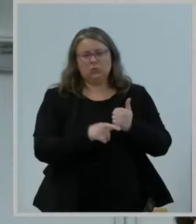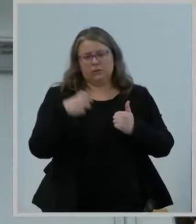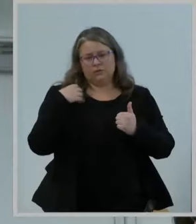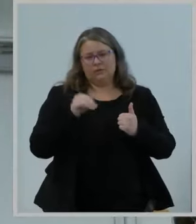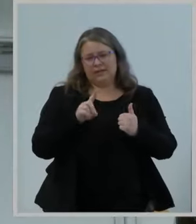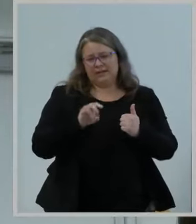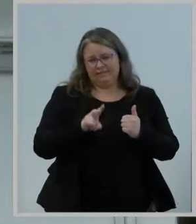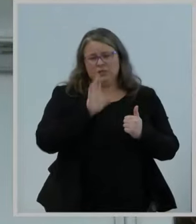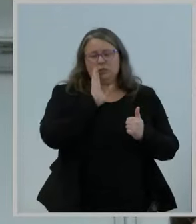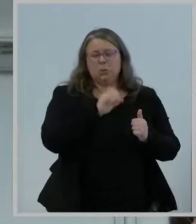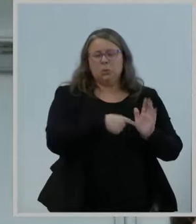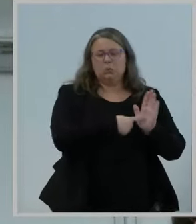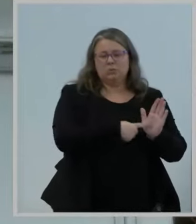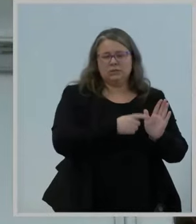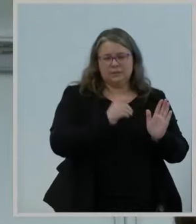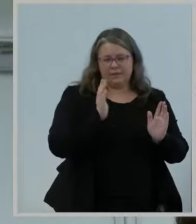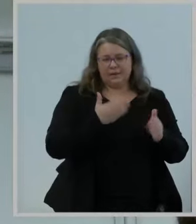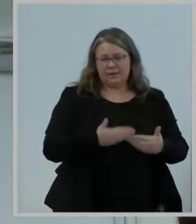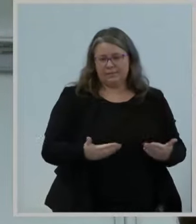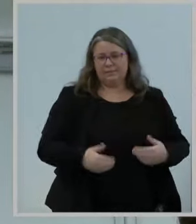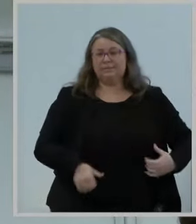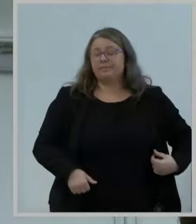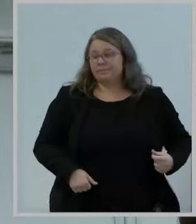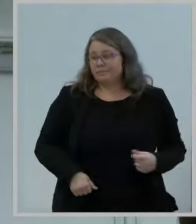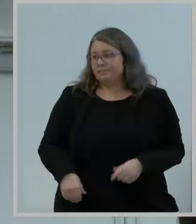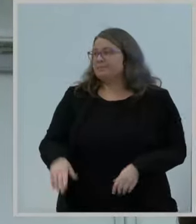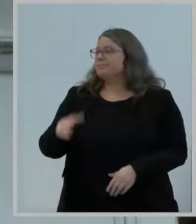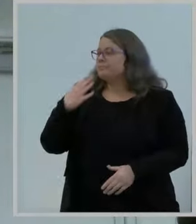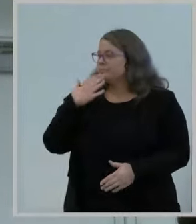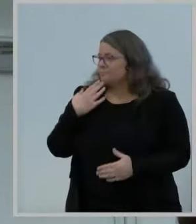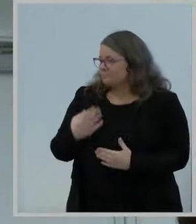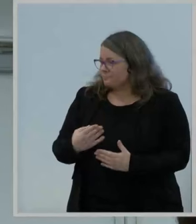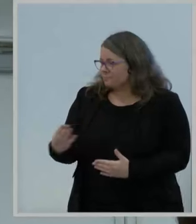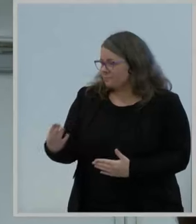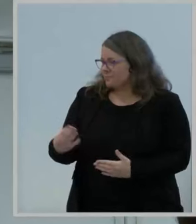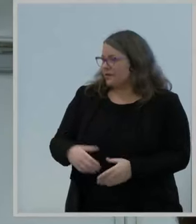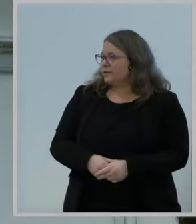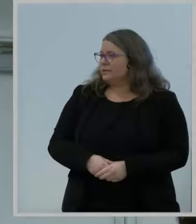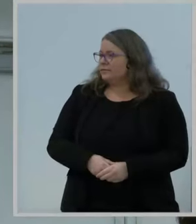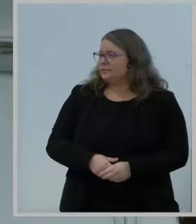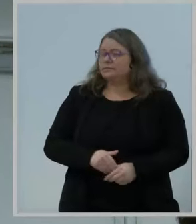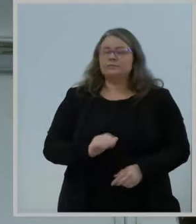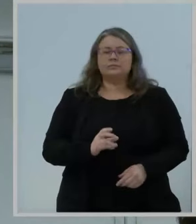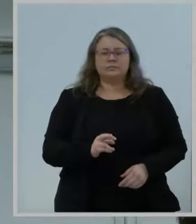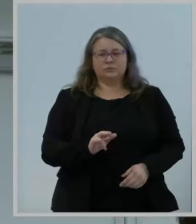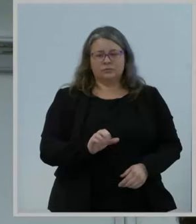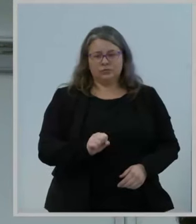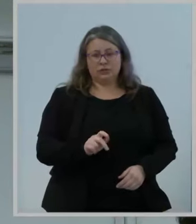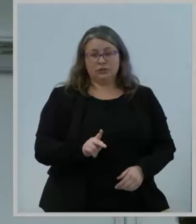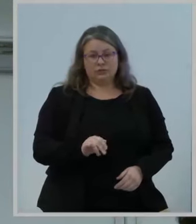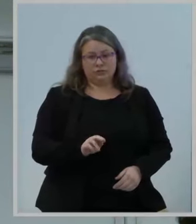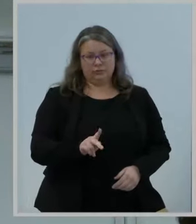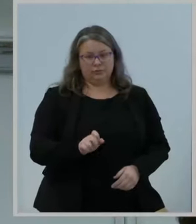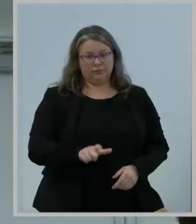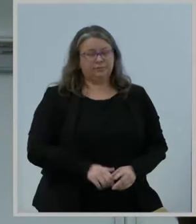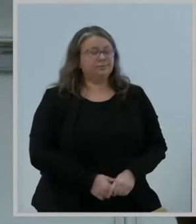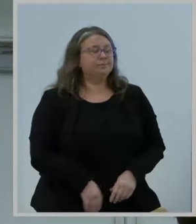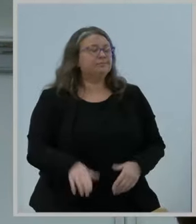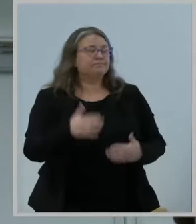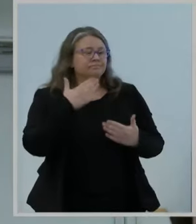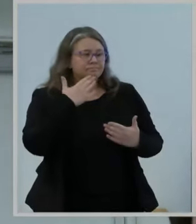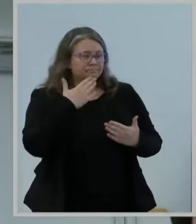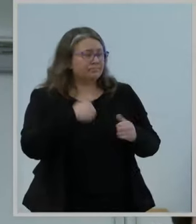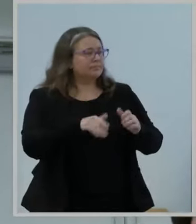Thank you, Trent. Good morning, Madam Chairwoman and Commissioners. While Internet access has long been important to daily life,